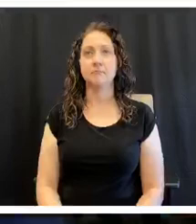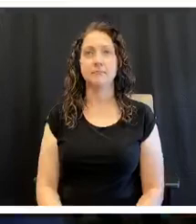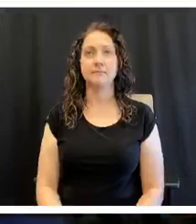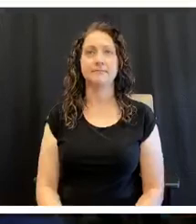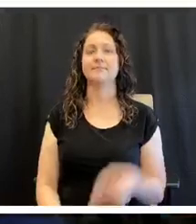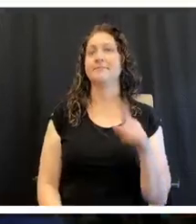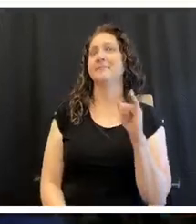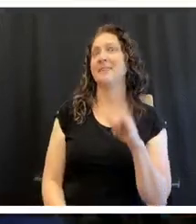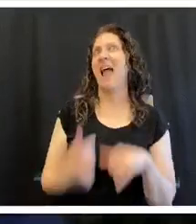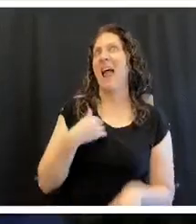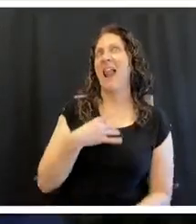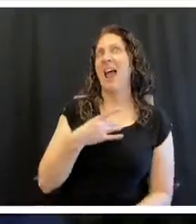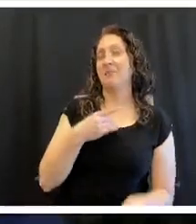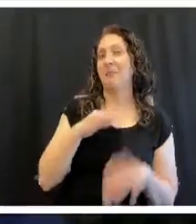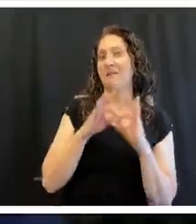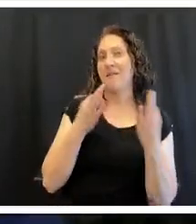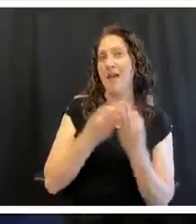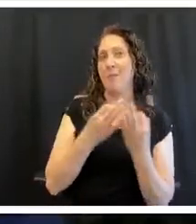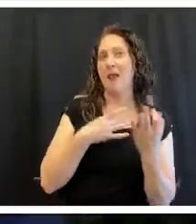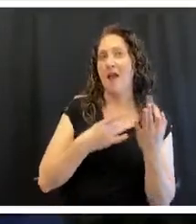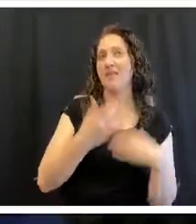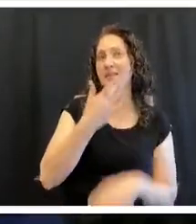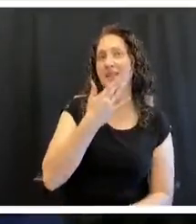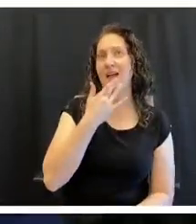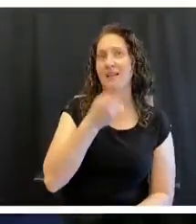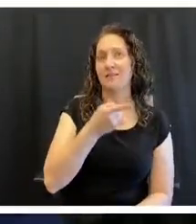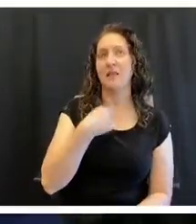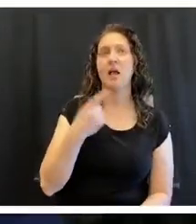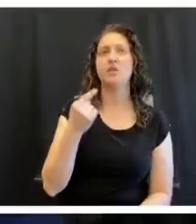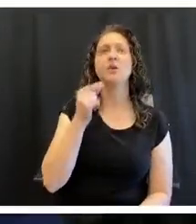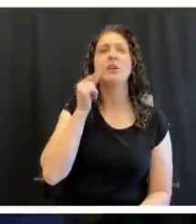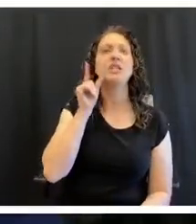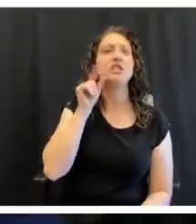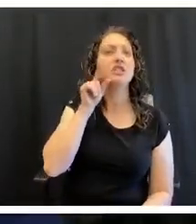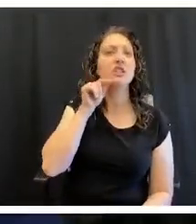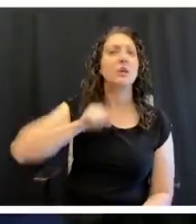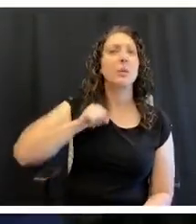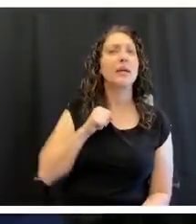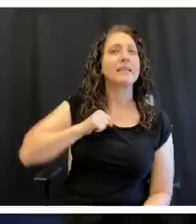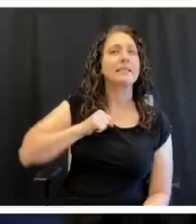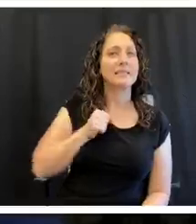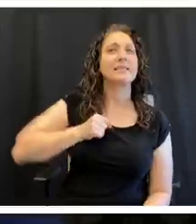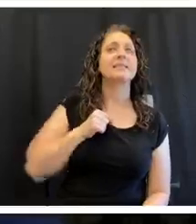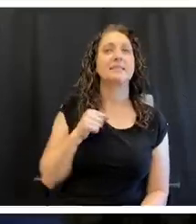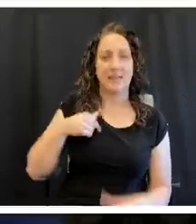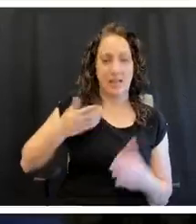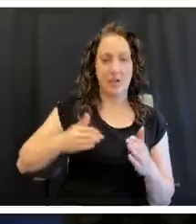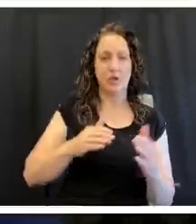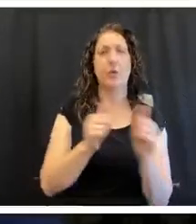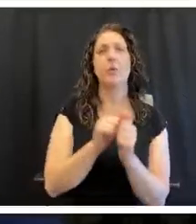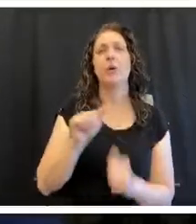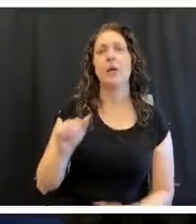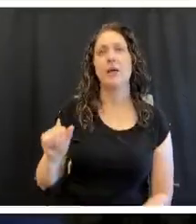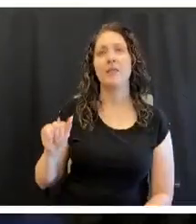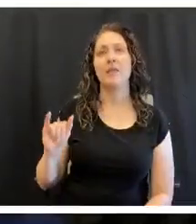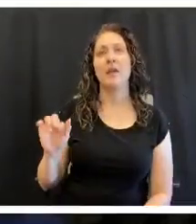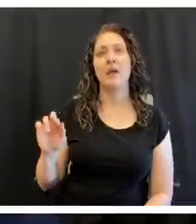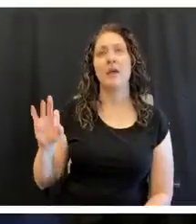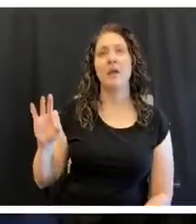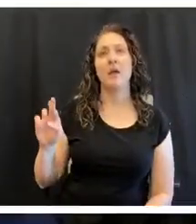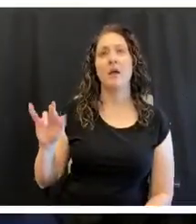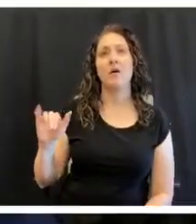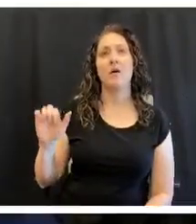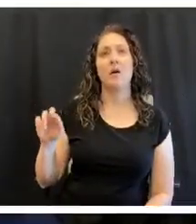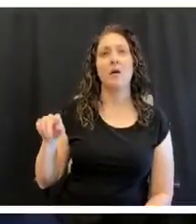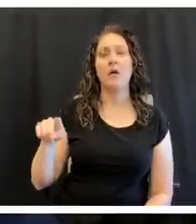Well, I really like it. My family likes the result. I've been doing wings in the air fryer, and they think it's just fabulous.